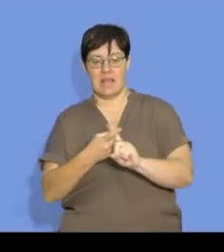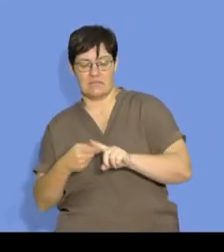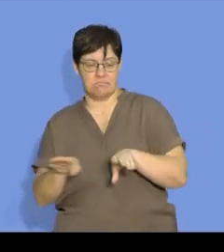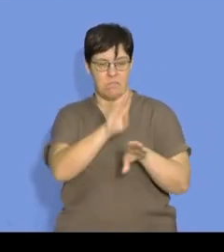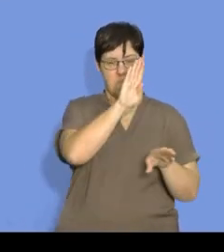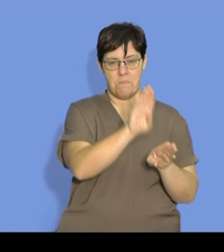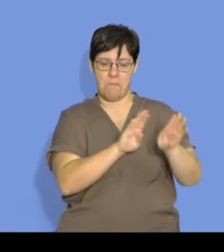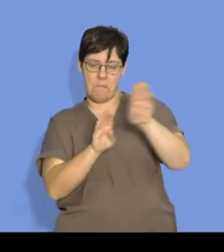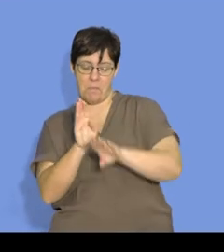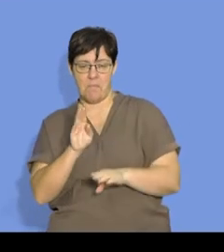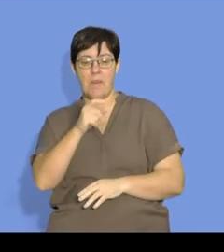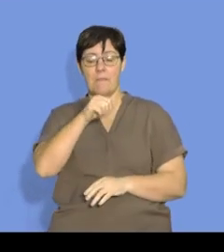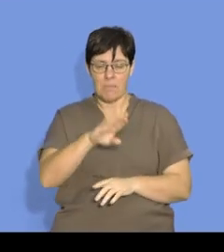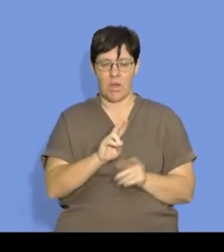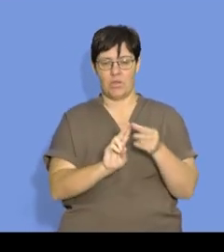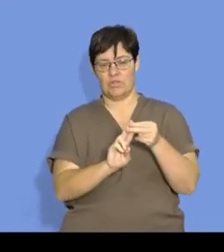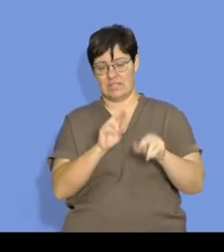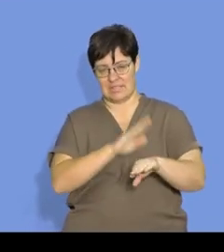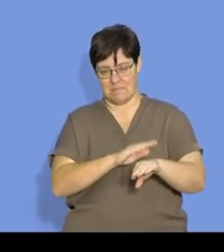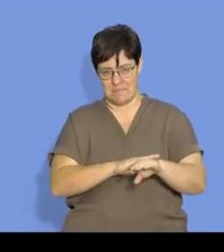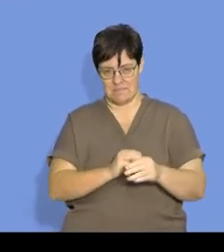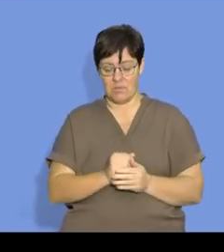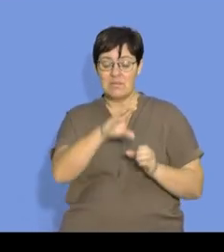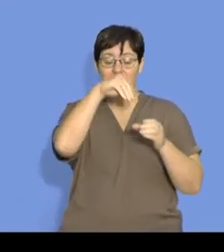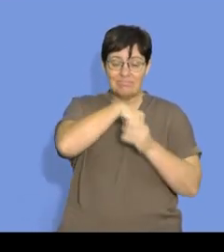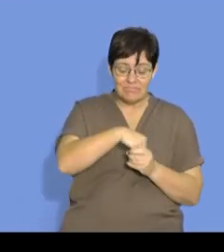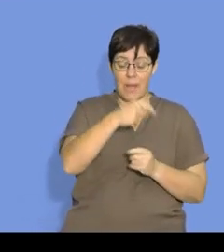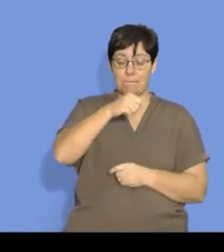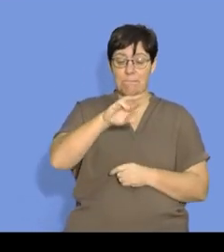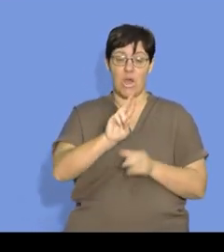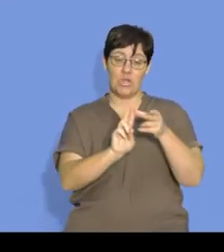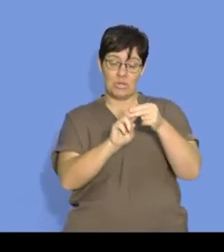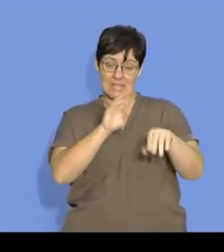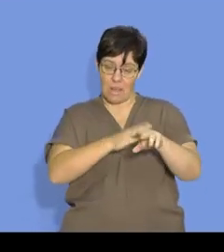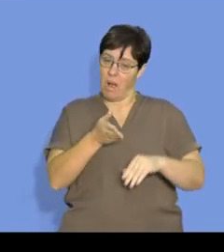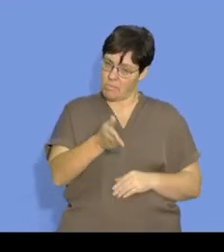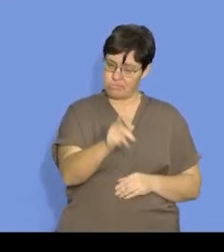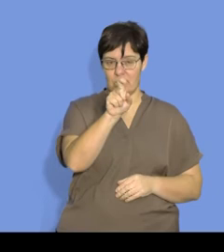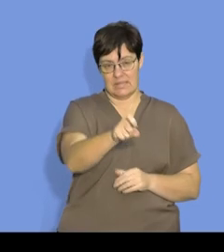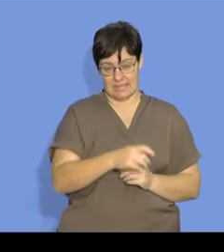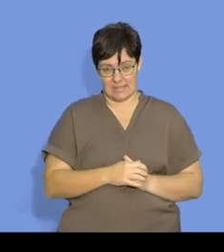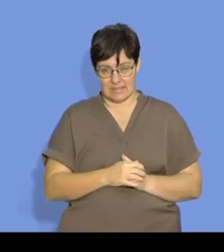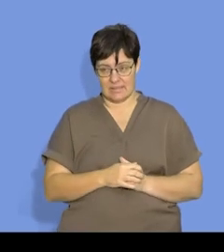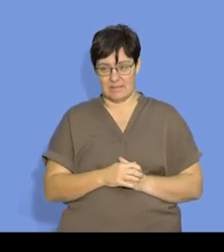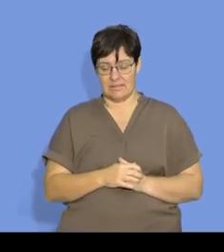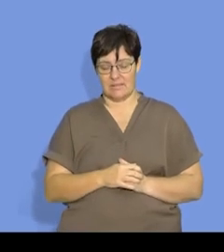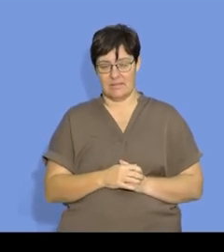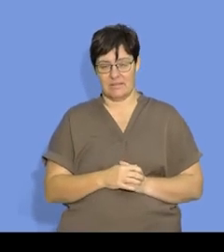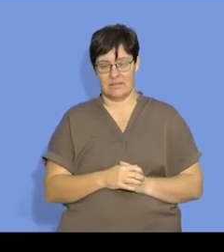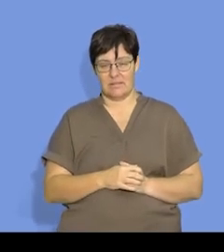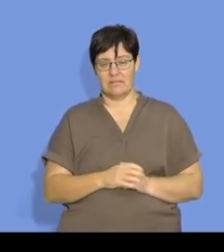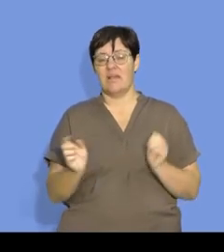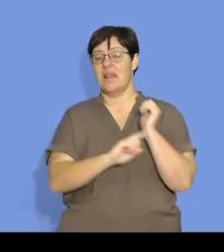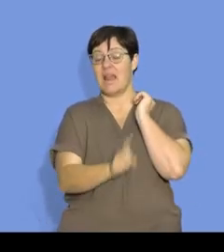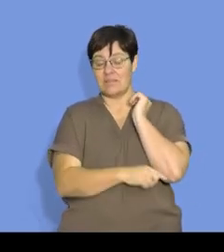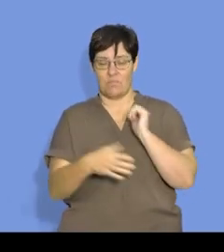collisions per unit time. You must bring in the per unit time. So for